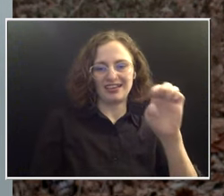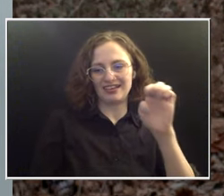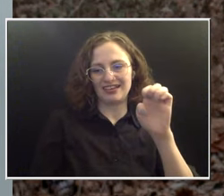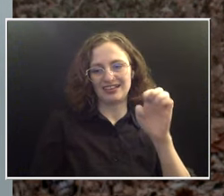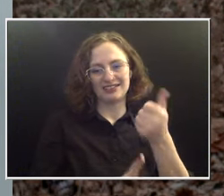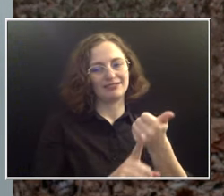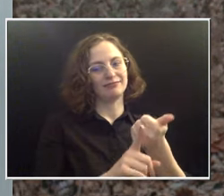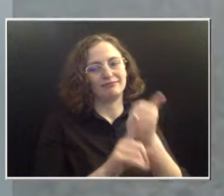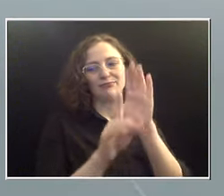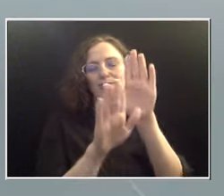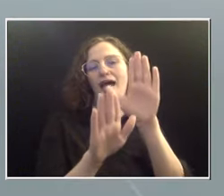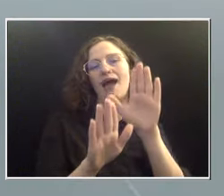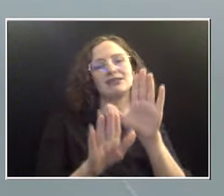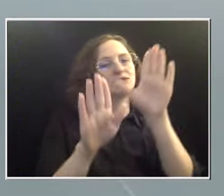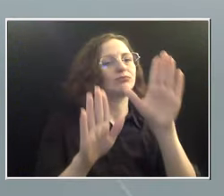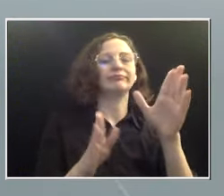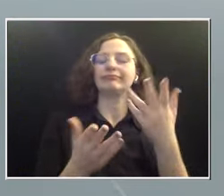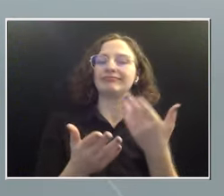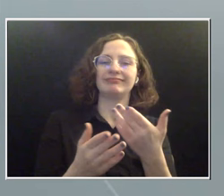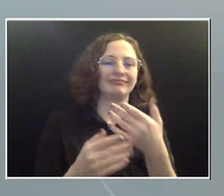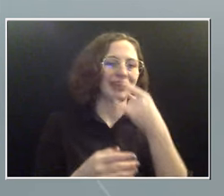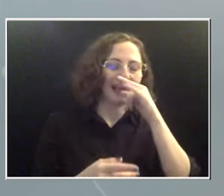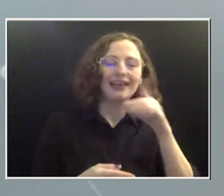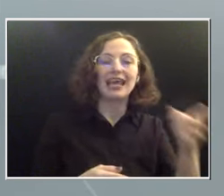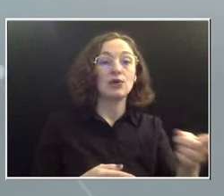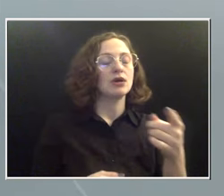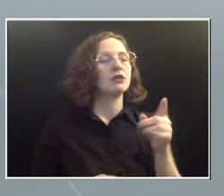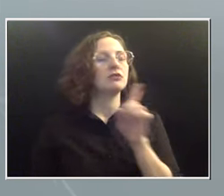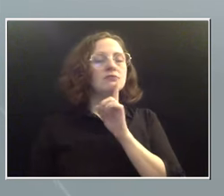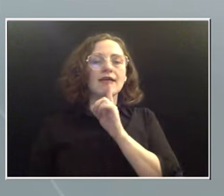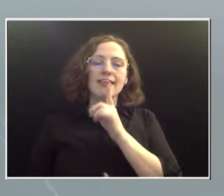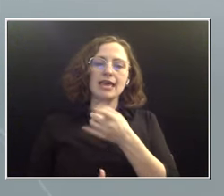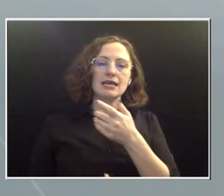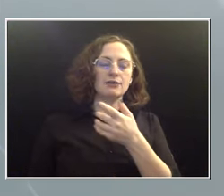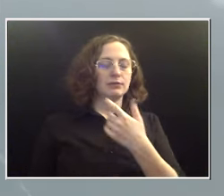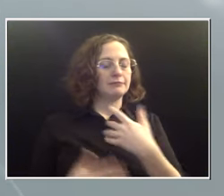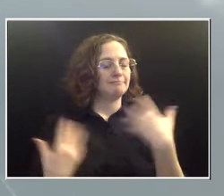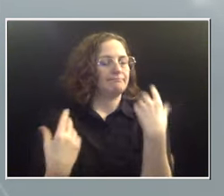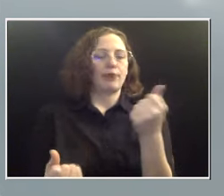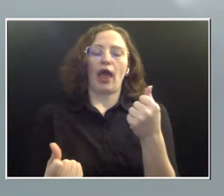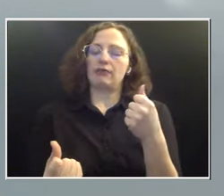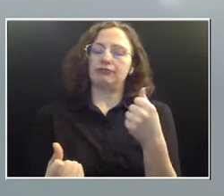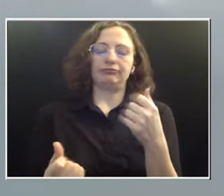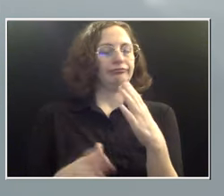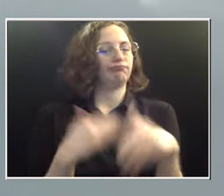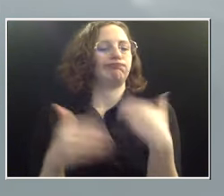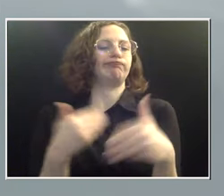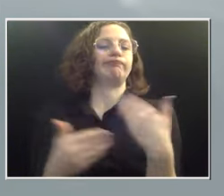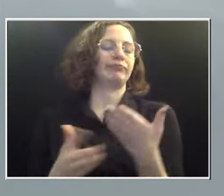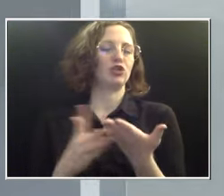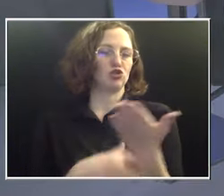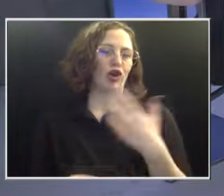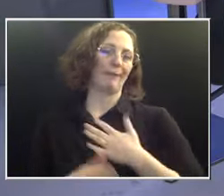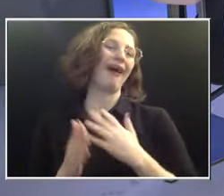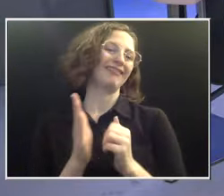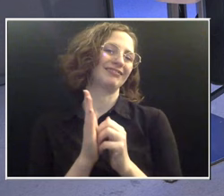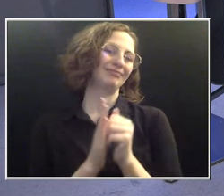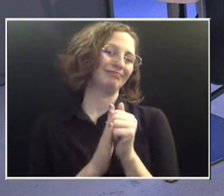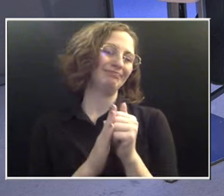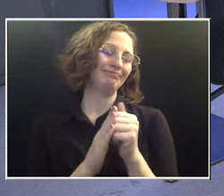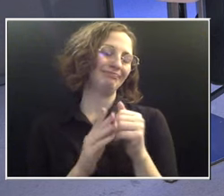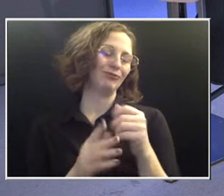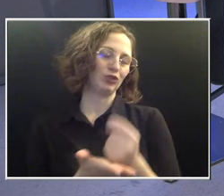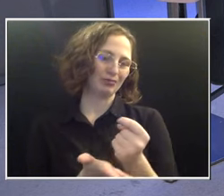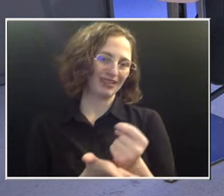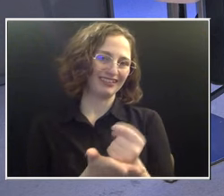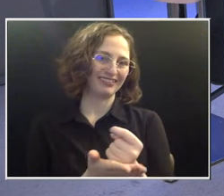he was a trooper through all of this. I bet. I bet. He was so great. That's what you fight for right there, Yeah, absolutely. That's what makes